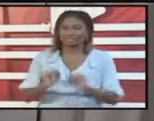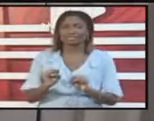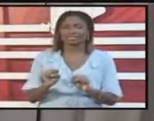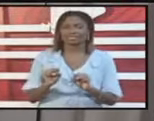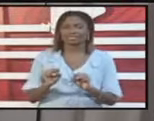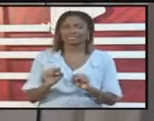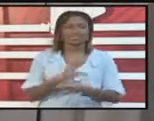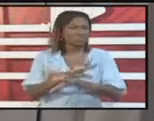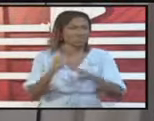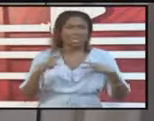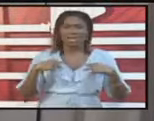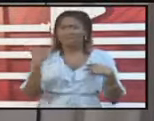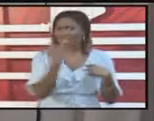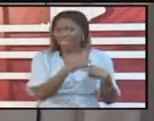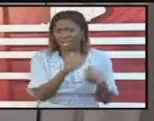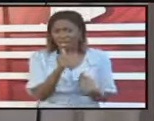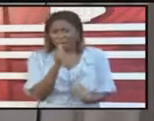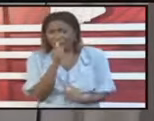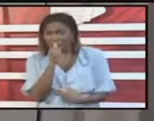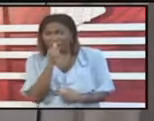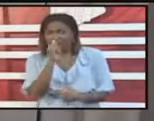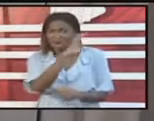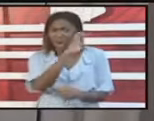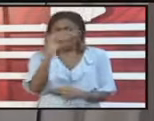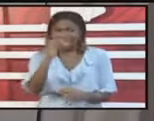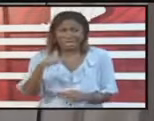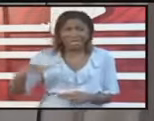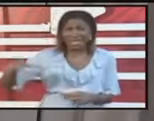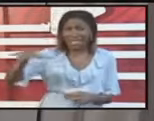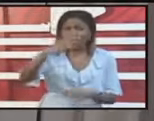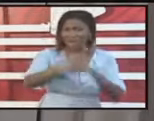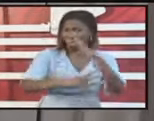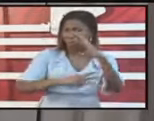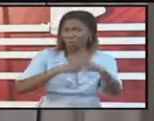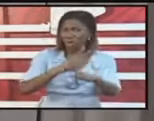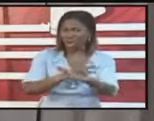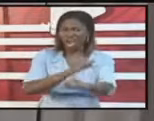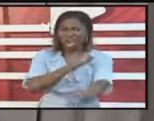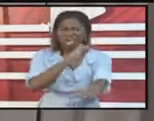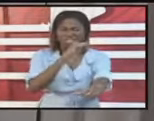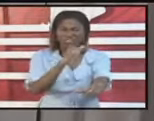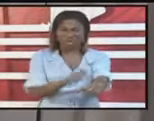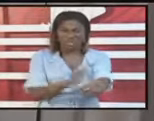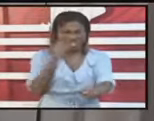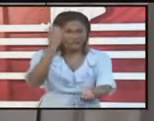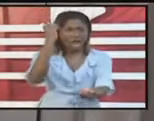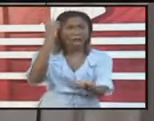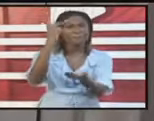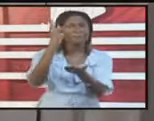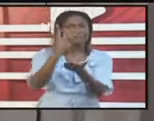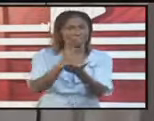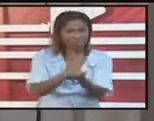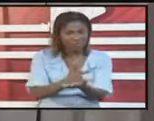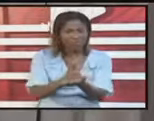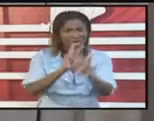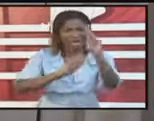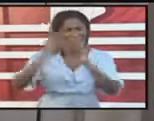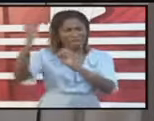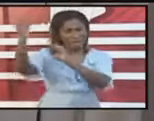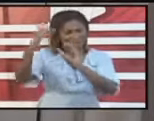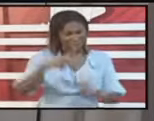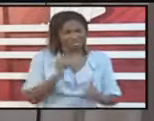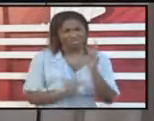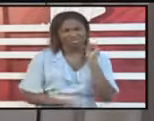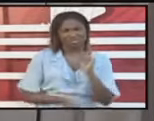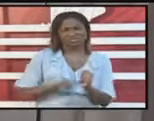charter company anywhere in the world that has the authority or the approval of the Ministry of National Security to